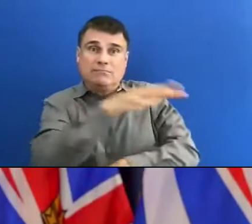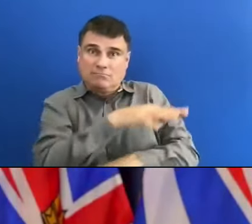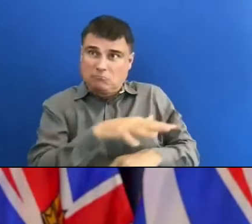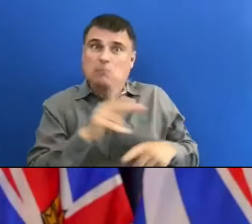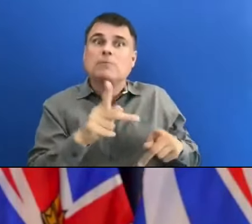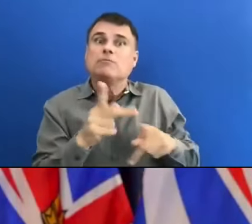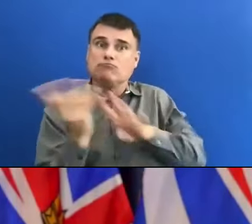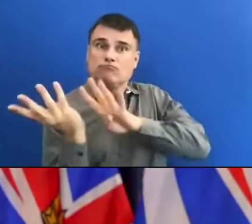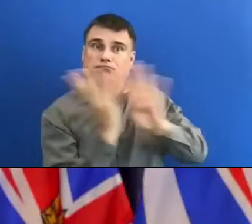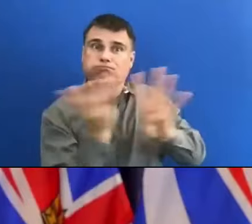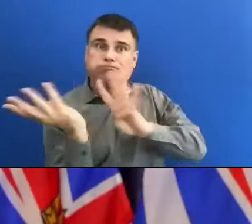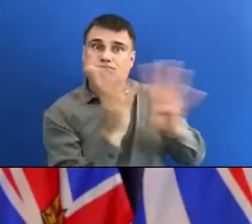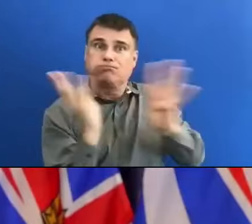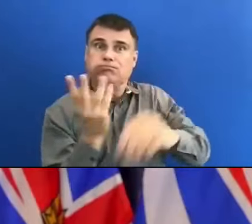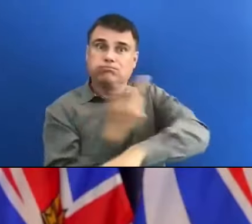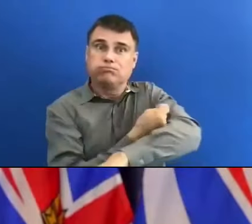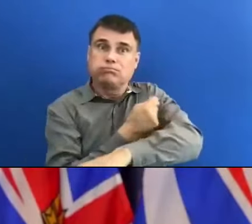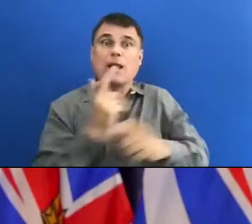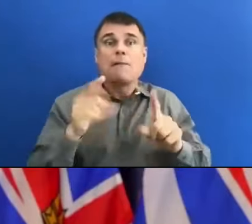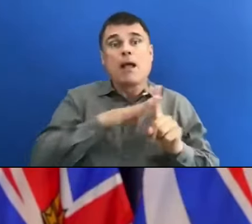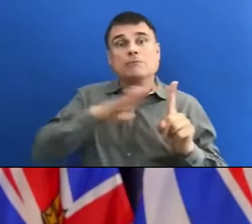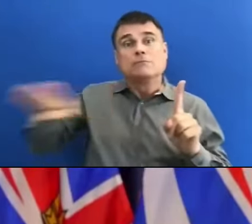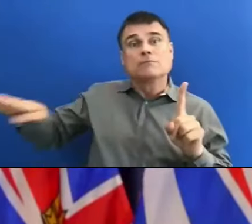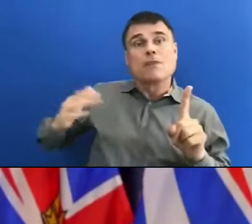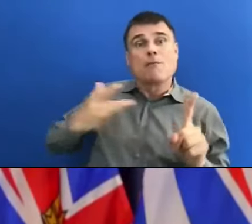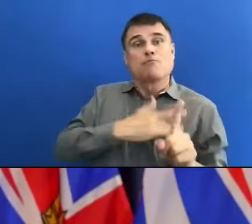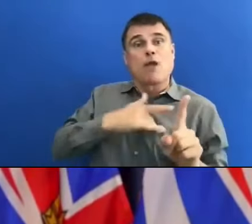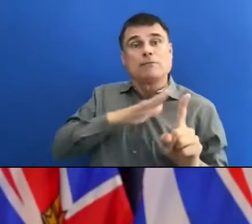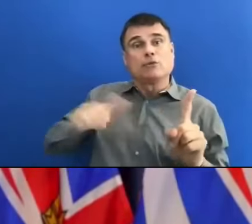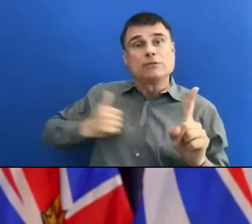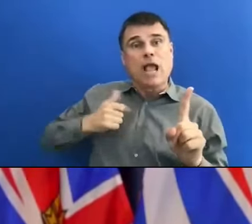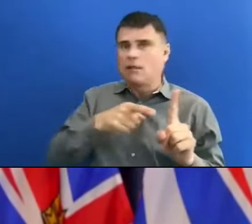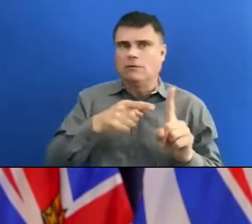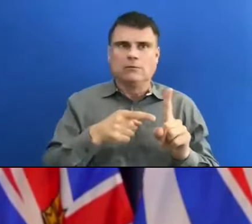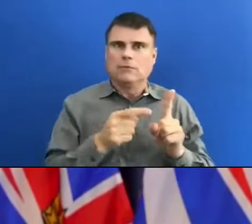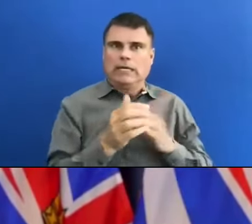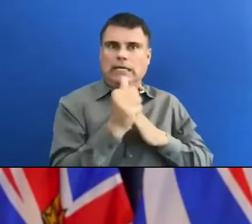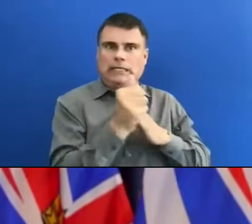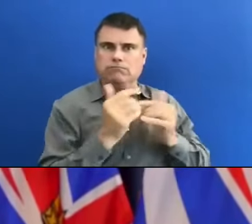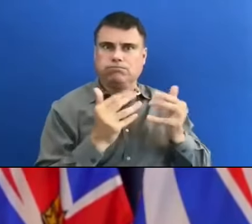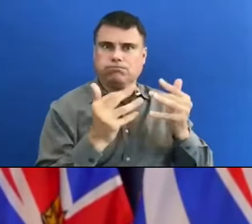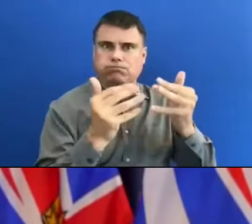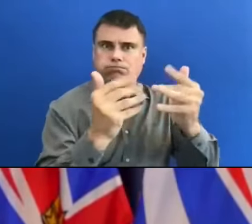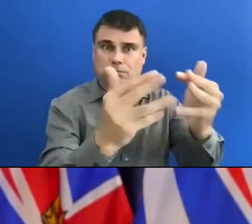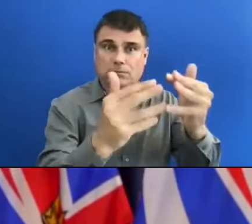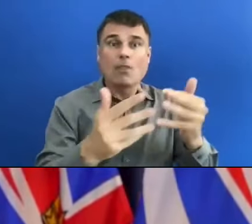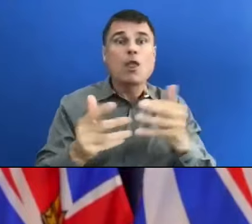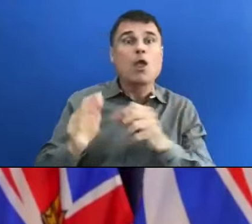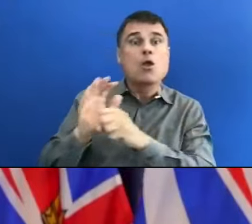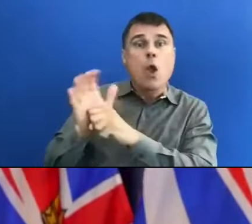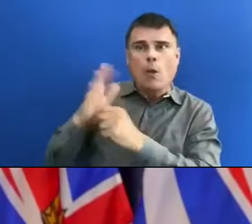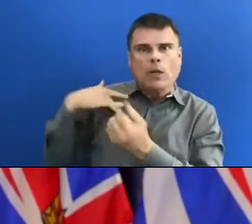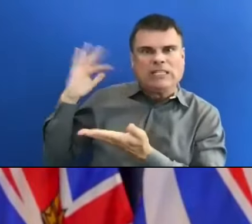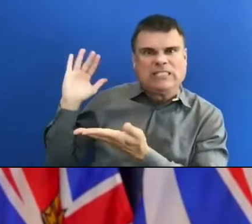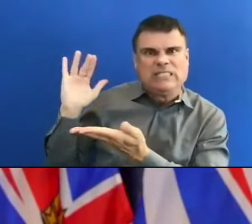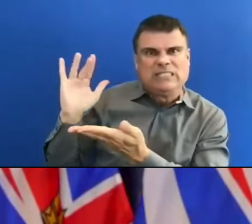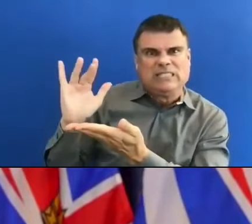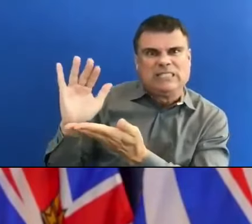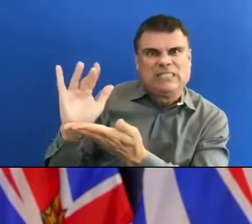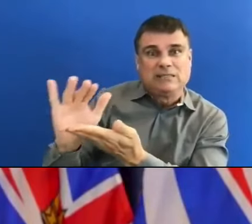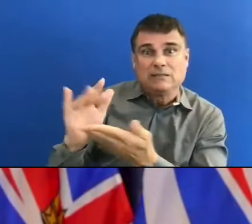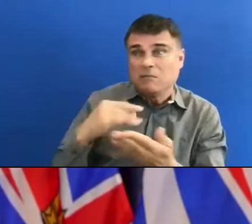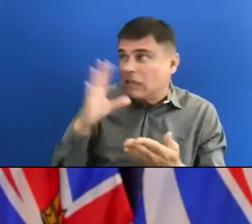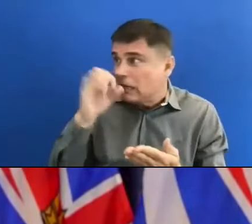extraordinarily well. Cases are dropping today. Am I jumping the gun on this? There cases in British Columbia